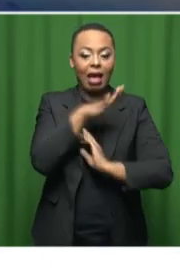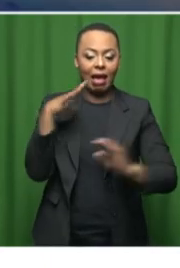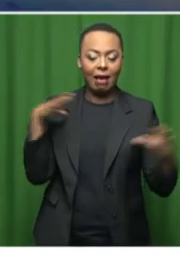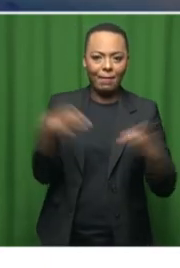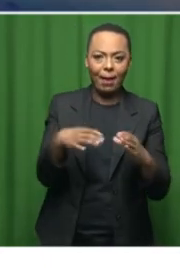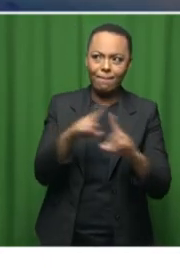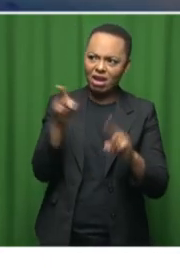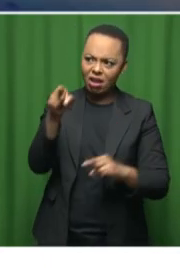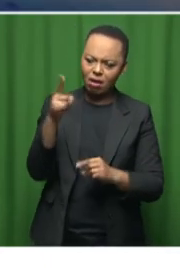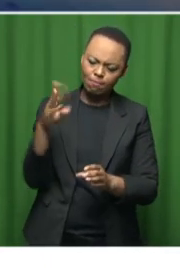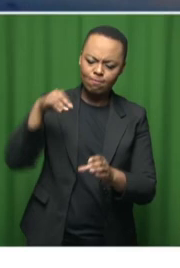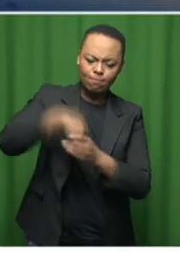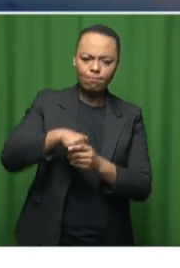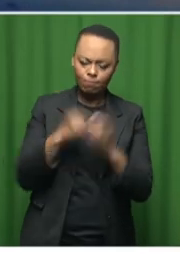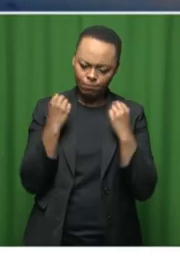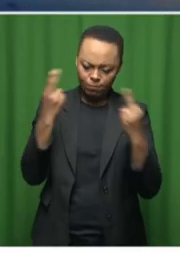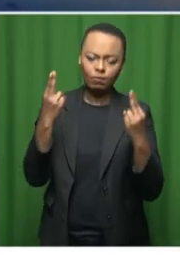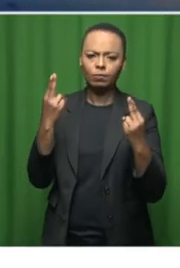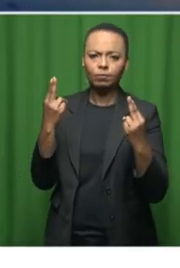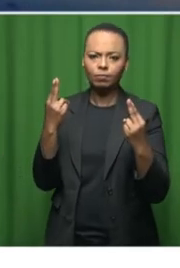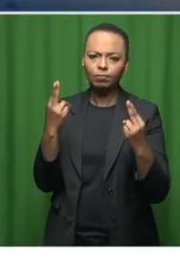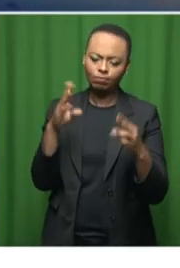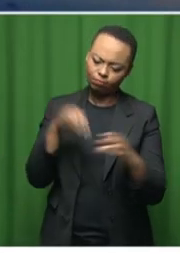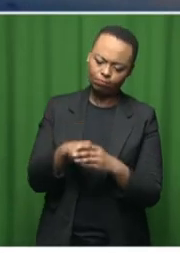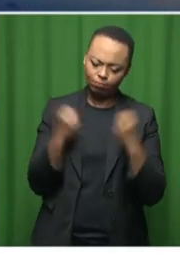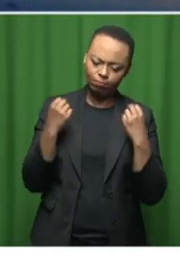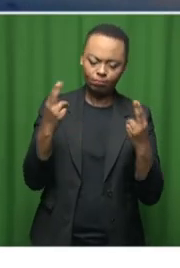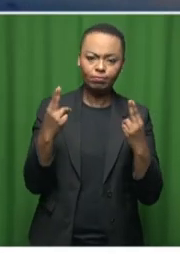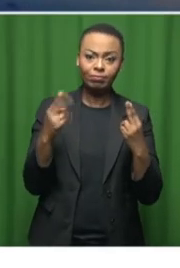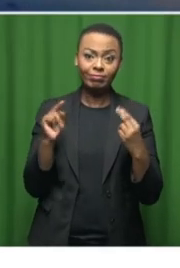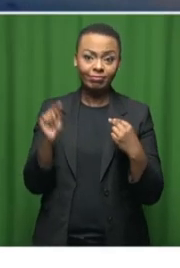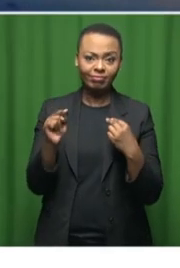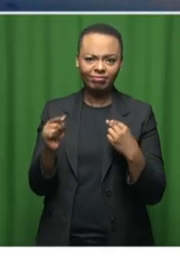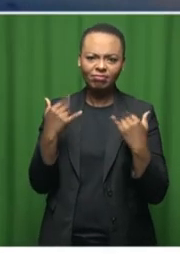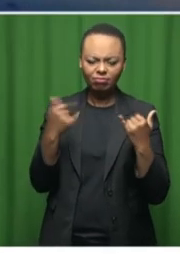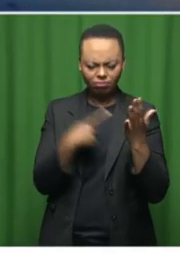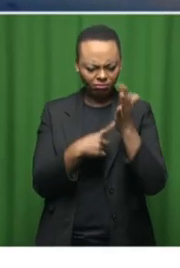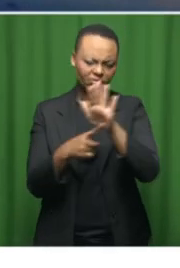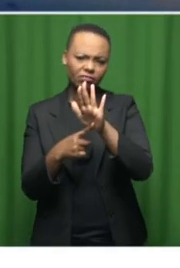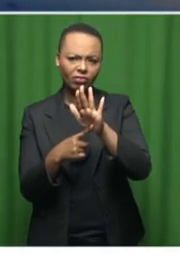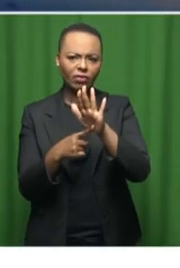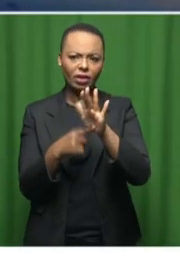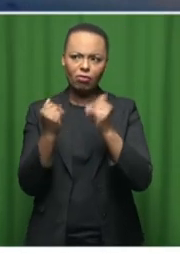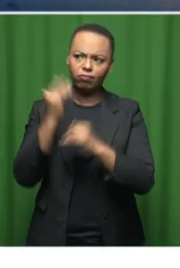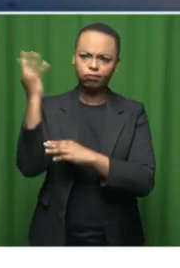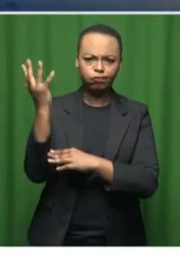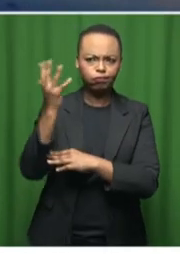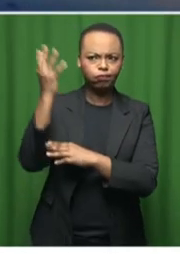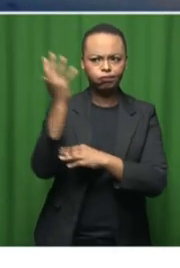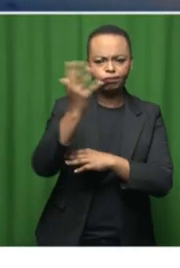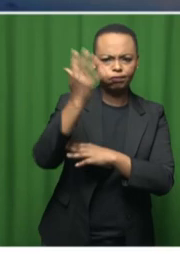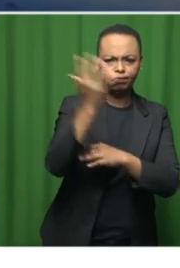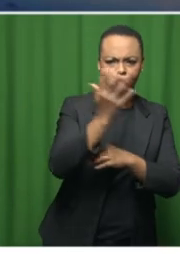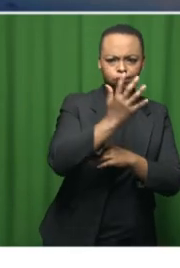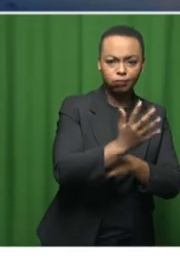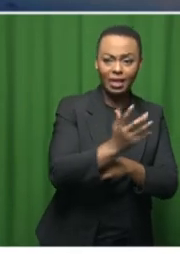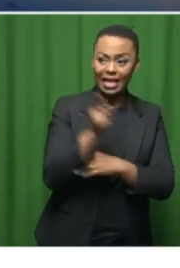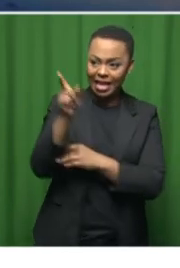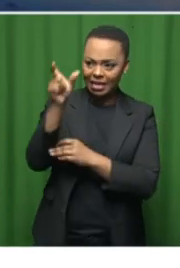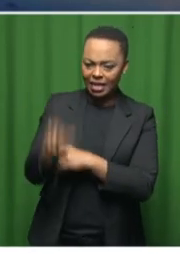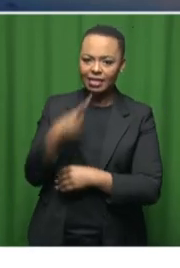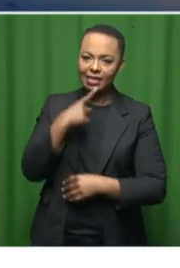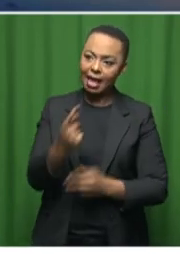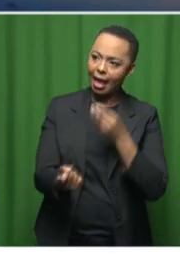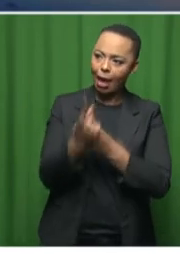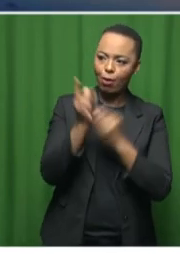she sat there and was able to give people the opportunity to speak. But after that, she said, this is